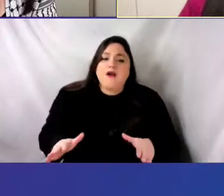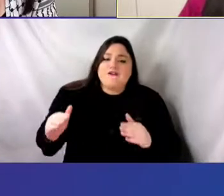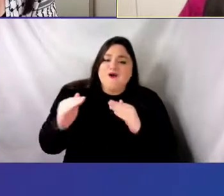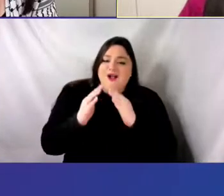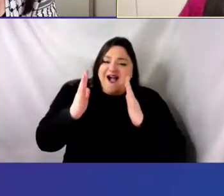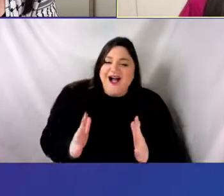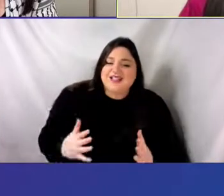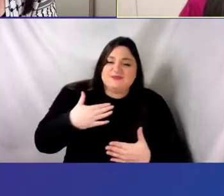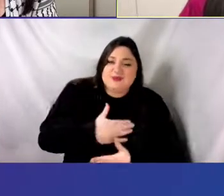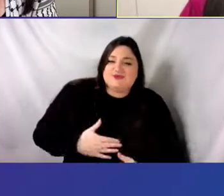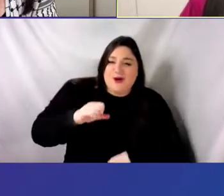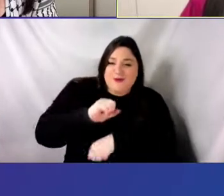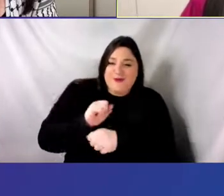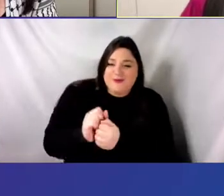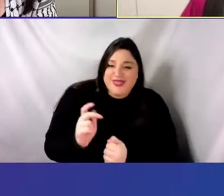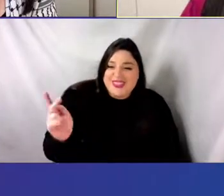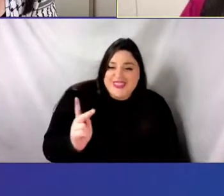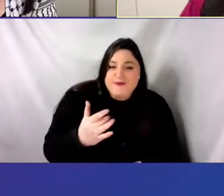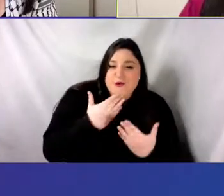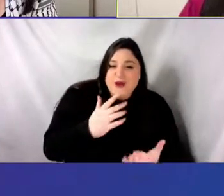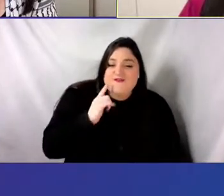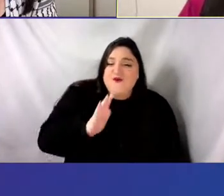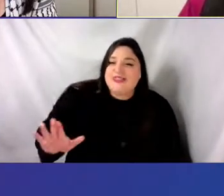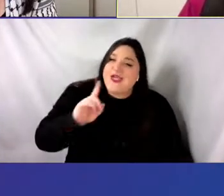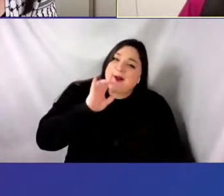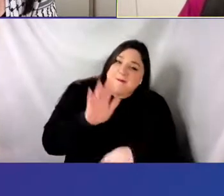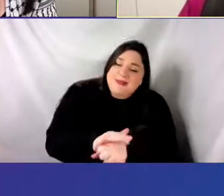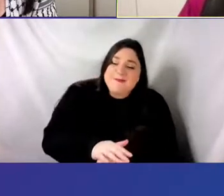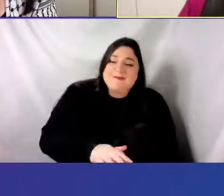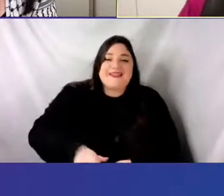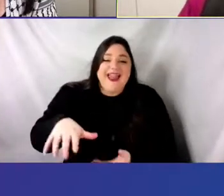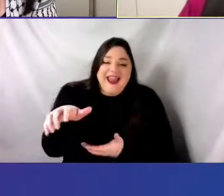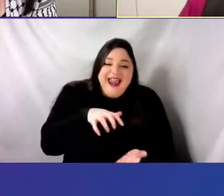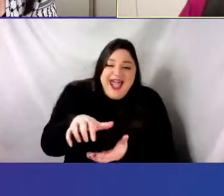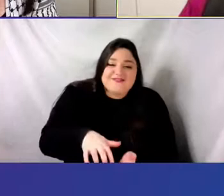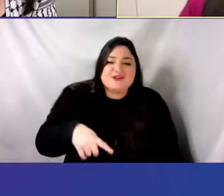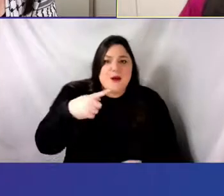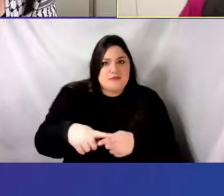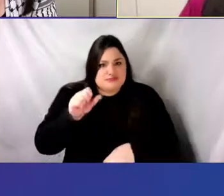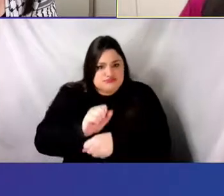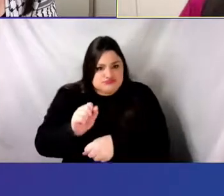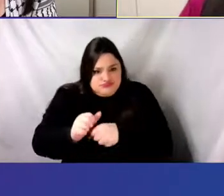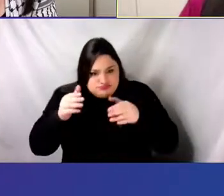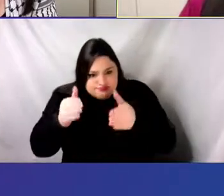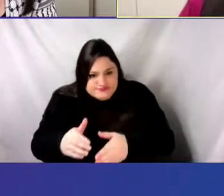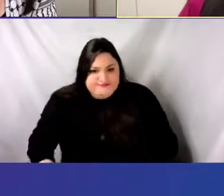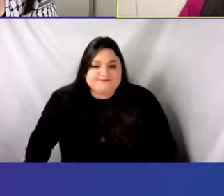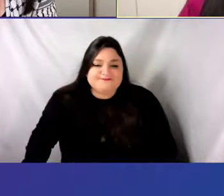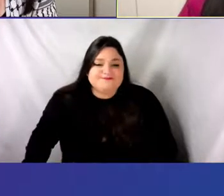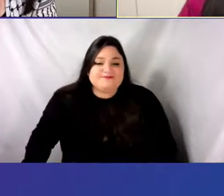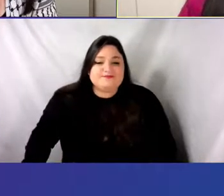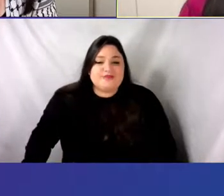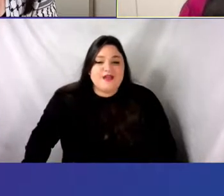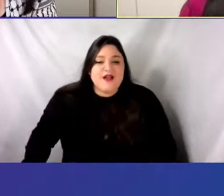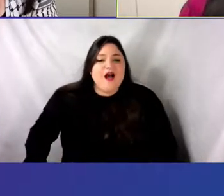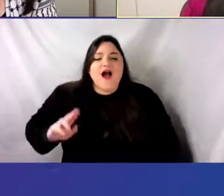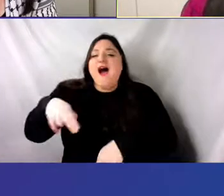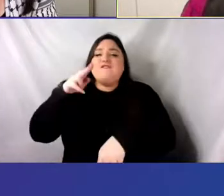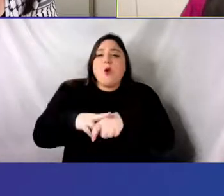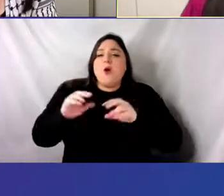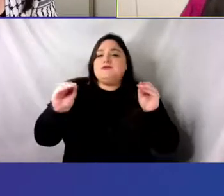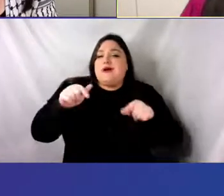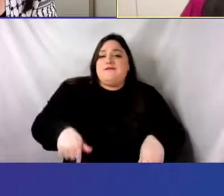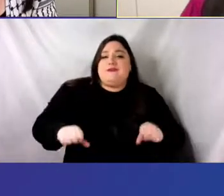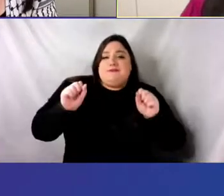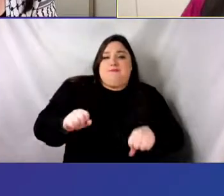Of course, none of this would be possible, as you mentioned, without the gargantuan effort and vision of Candice Thompson-Zachary. You won't be